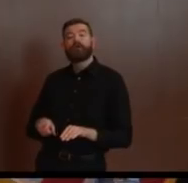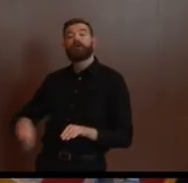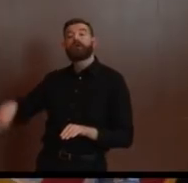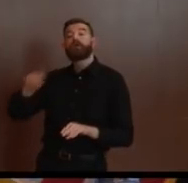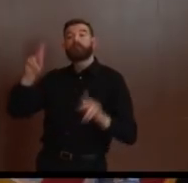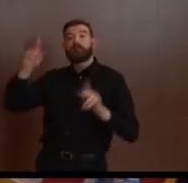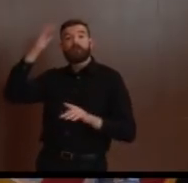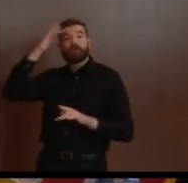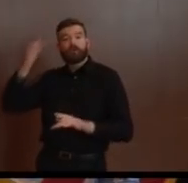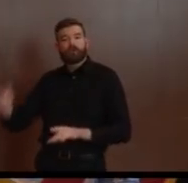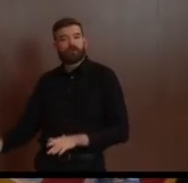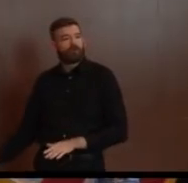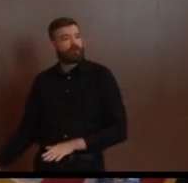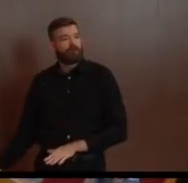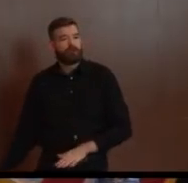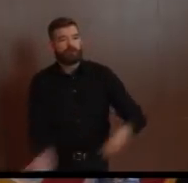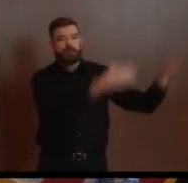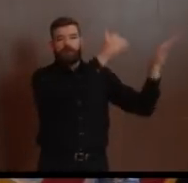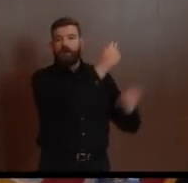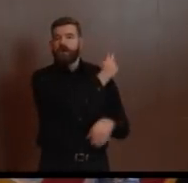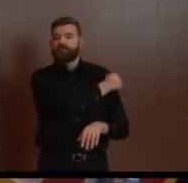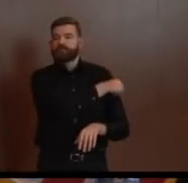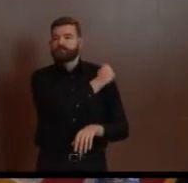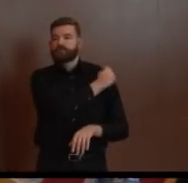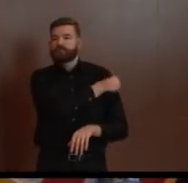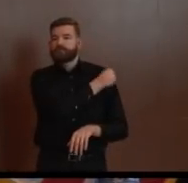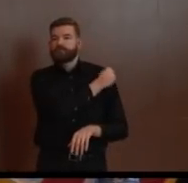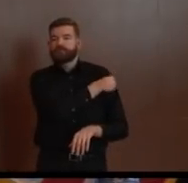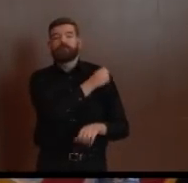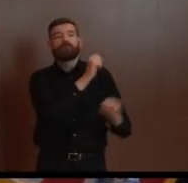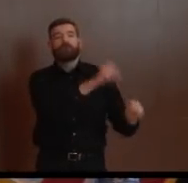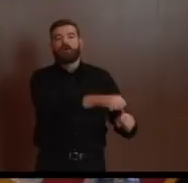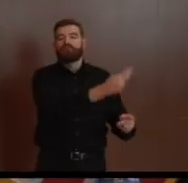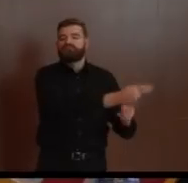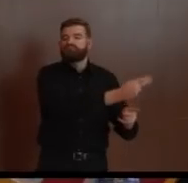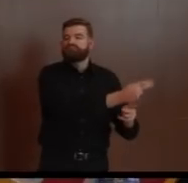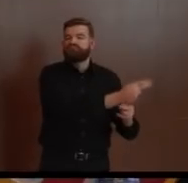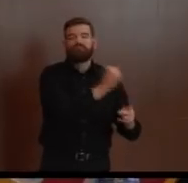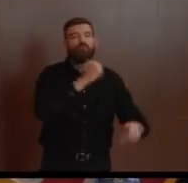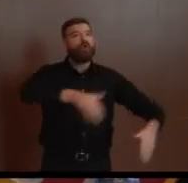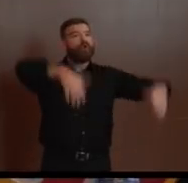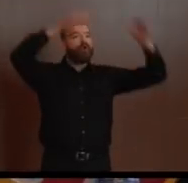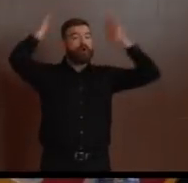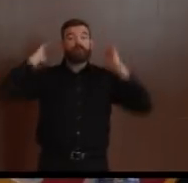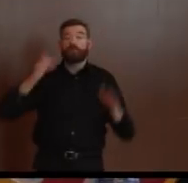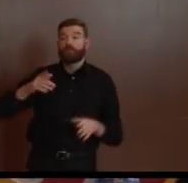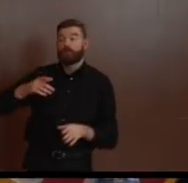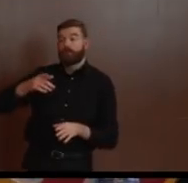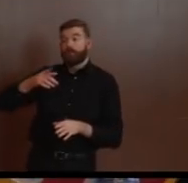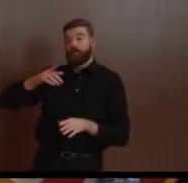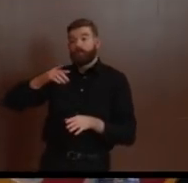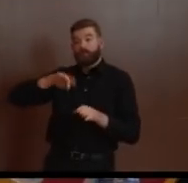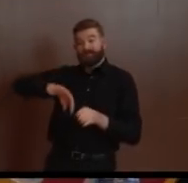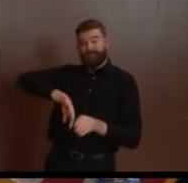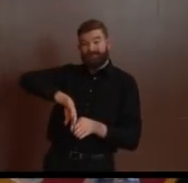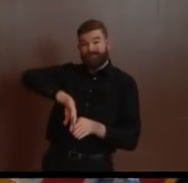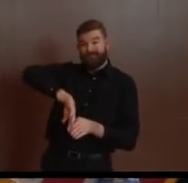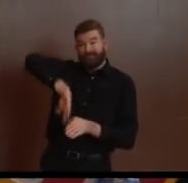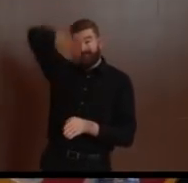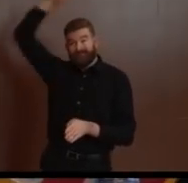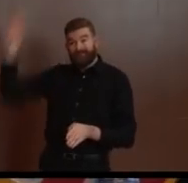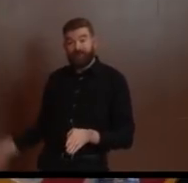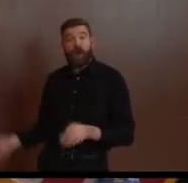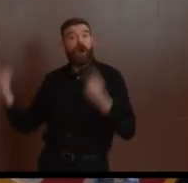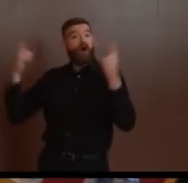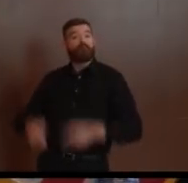is unmanageable. You with me? So even if you have the exact same number of cases giving us no credit at all for our ability